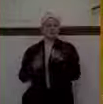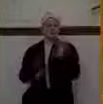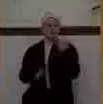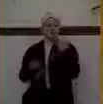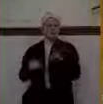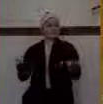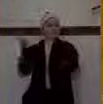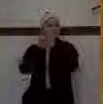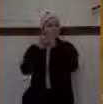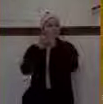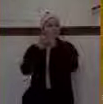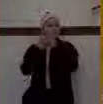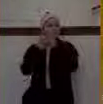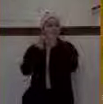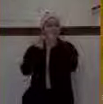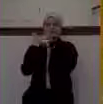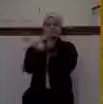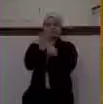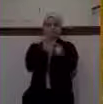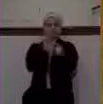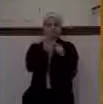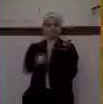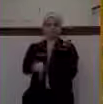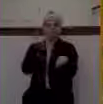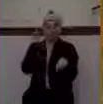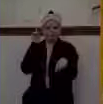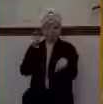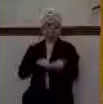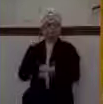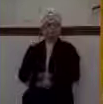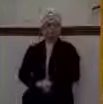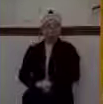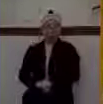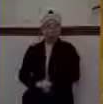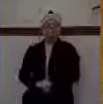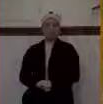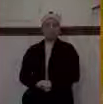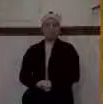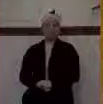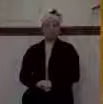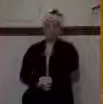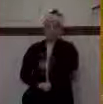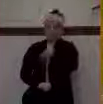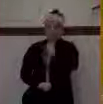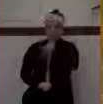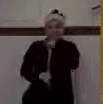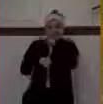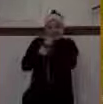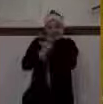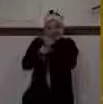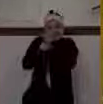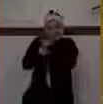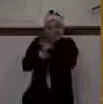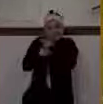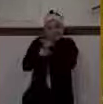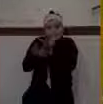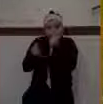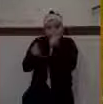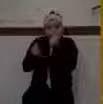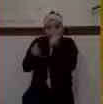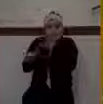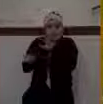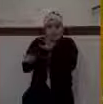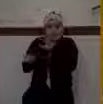because they were no longer on display. You see, everything was carefully done so as to remove any idea that something was wrong,